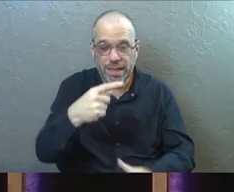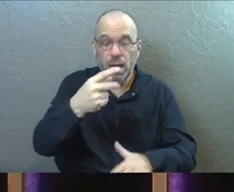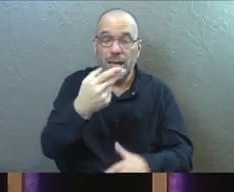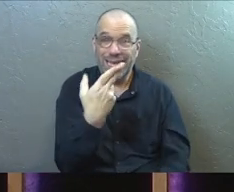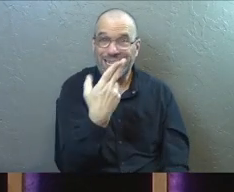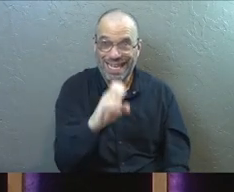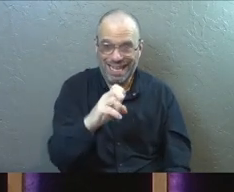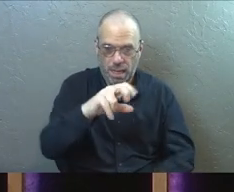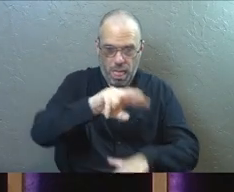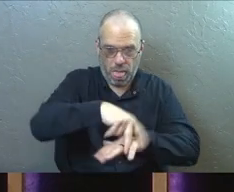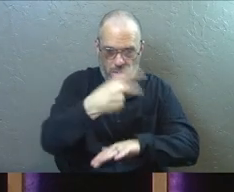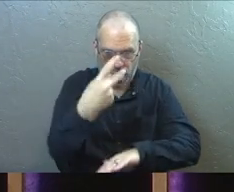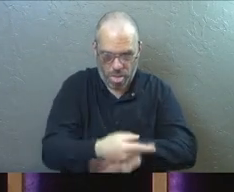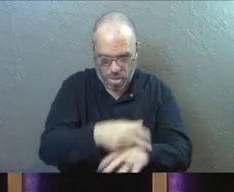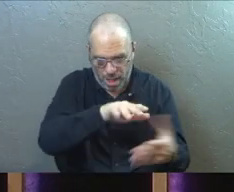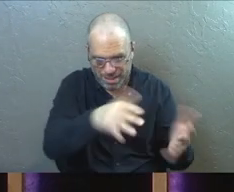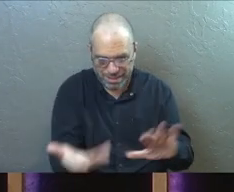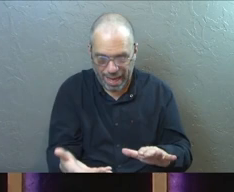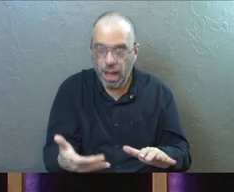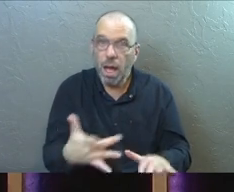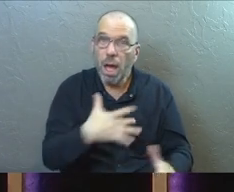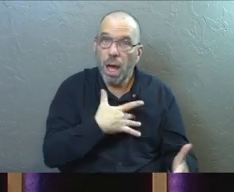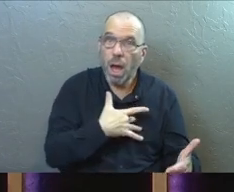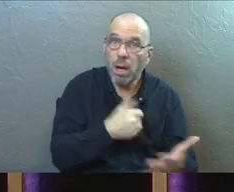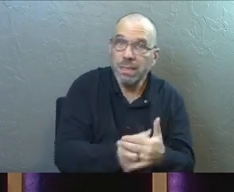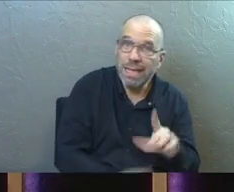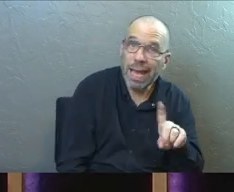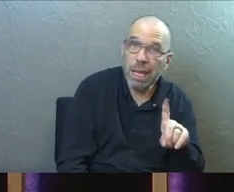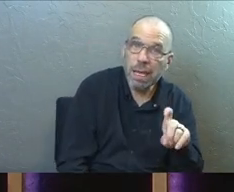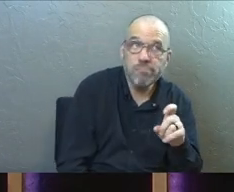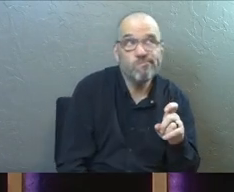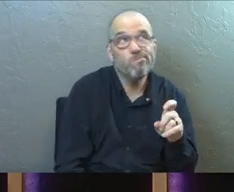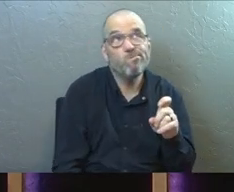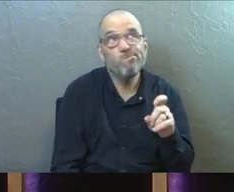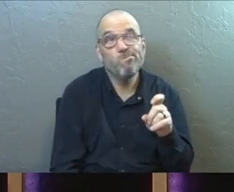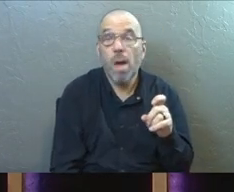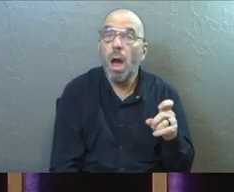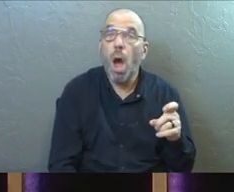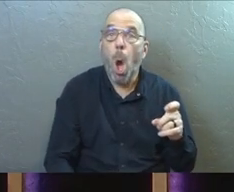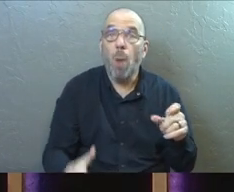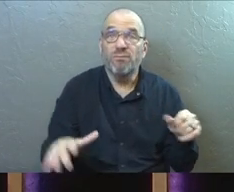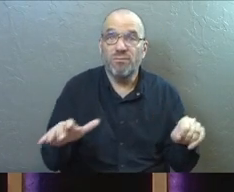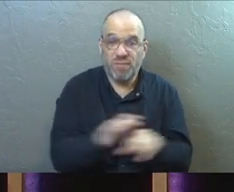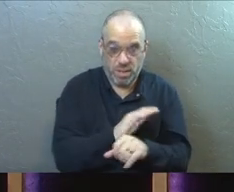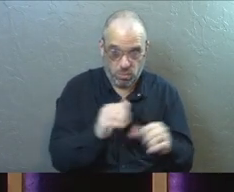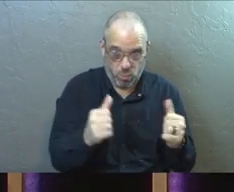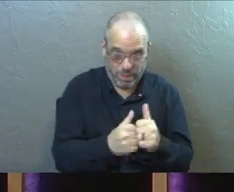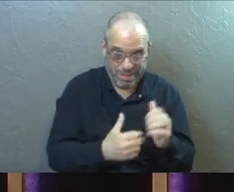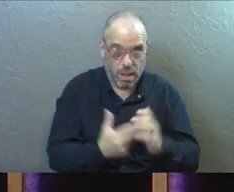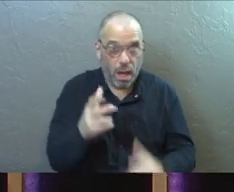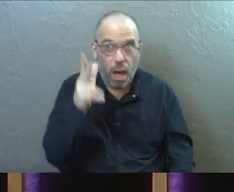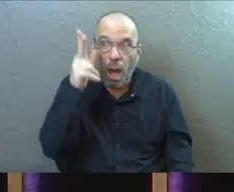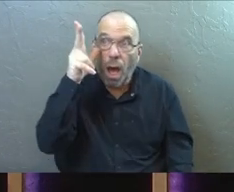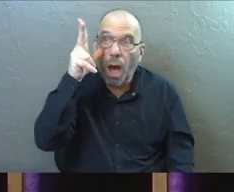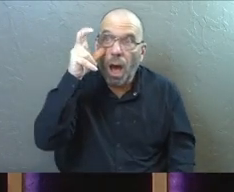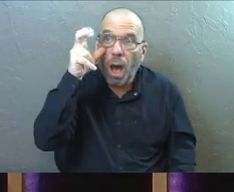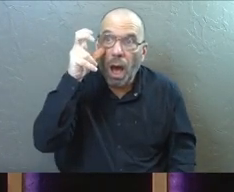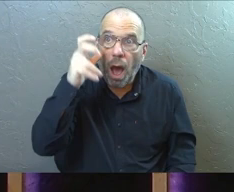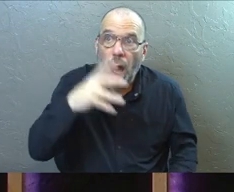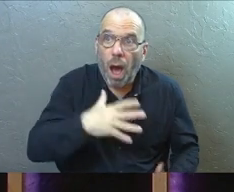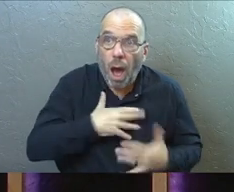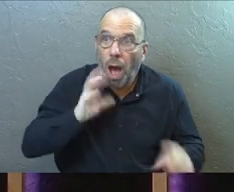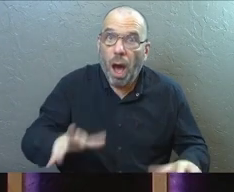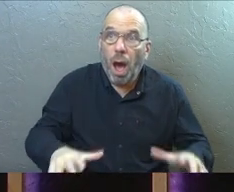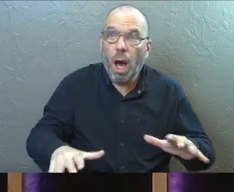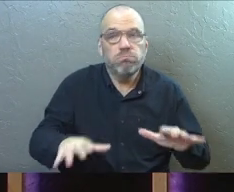to the floor and died. Did he have a heart attack? Was he so filled with the truth of what he had done that he